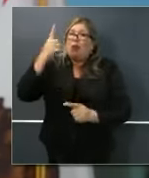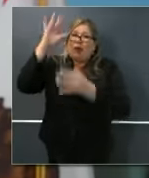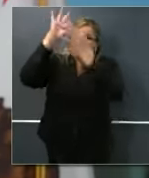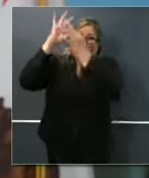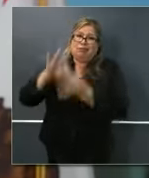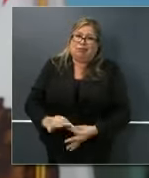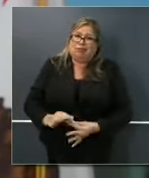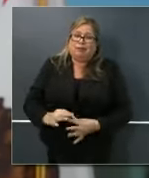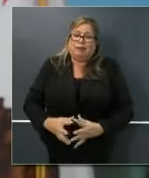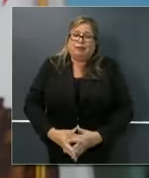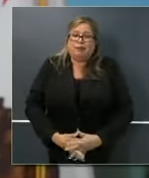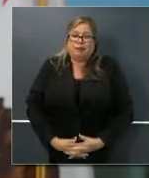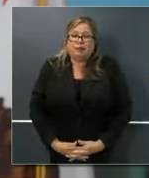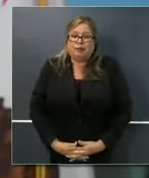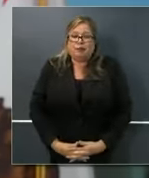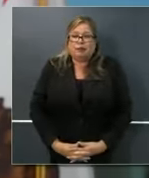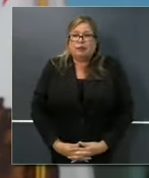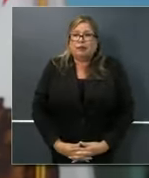Jeremy White, Politico.